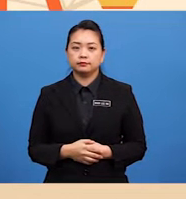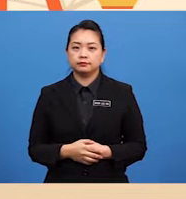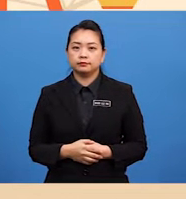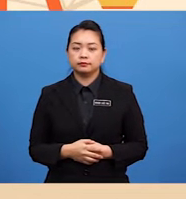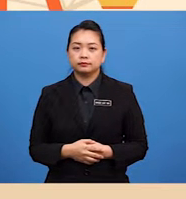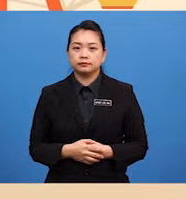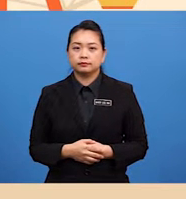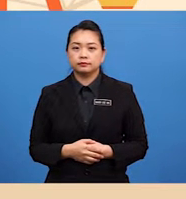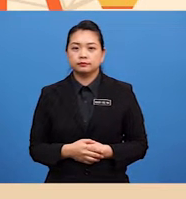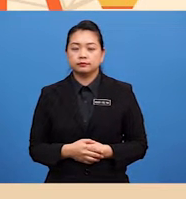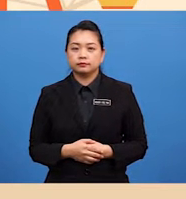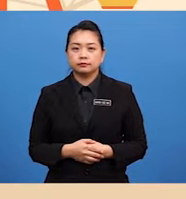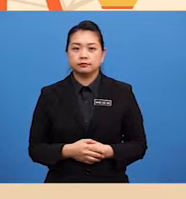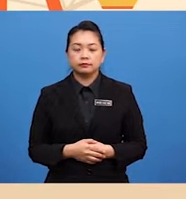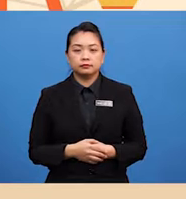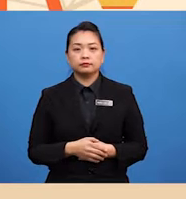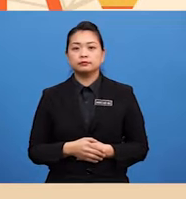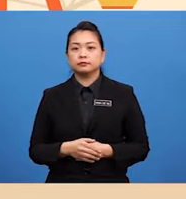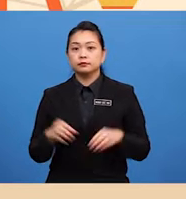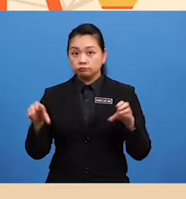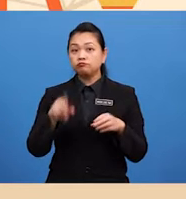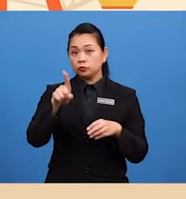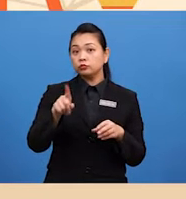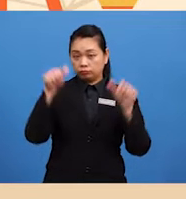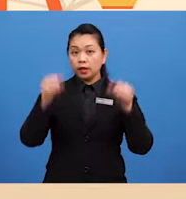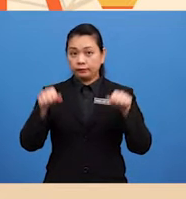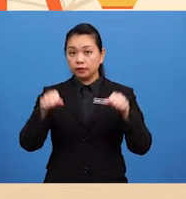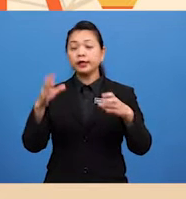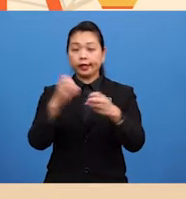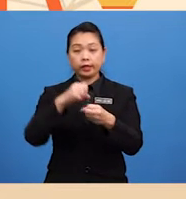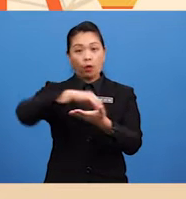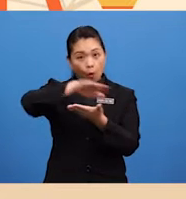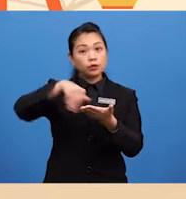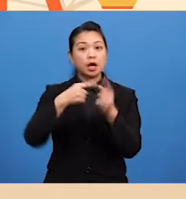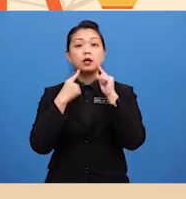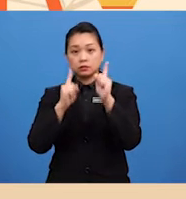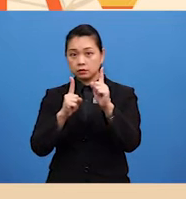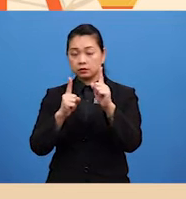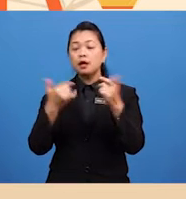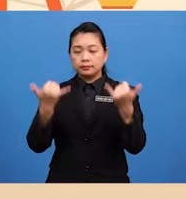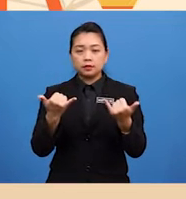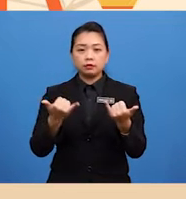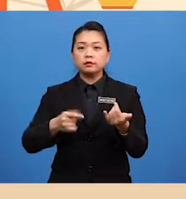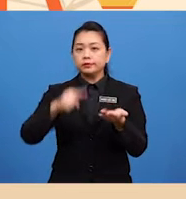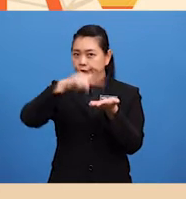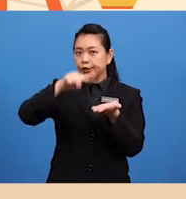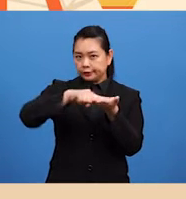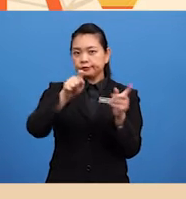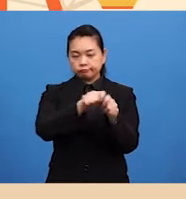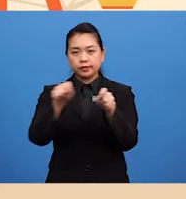Did you manage to get all the answers? Let us check together